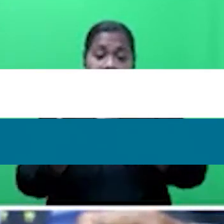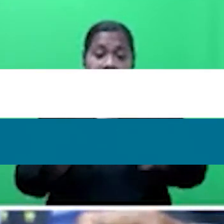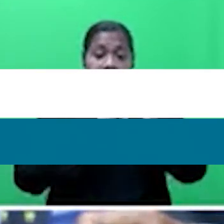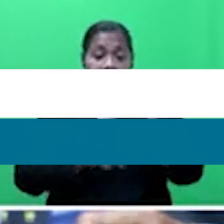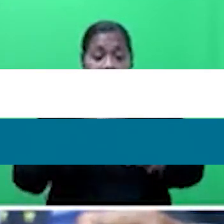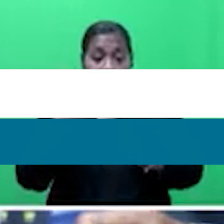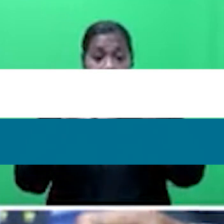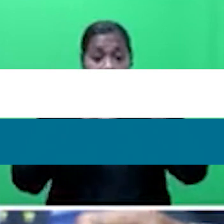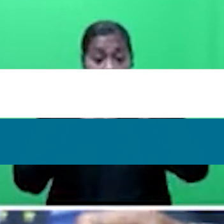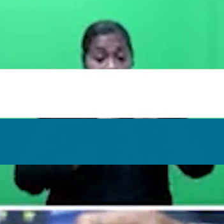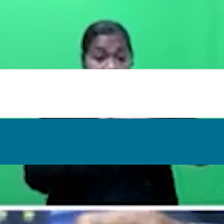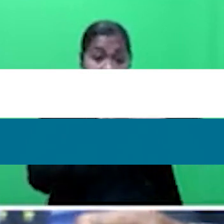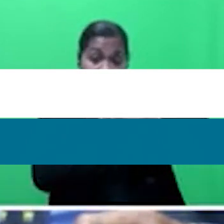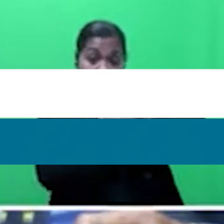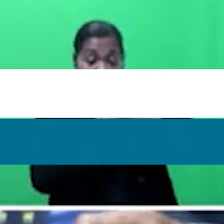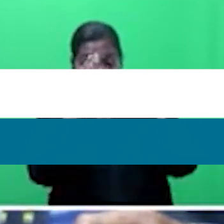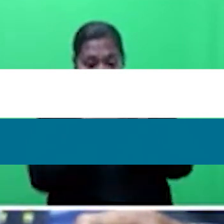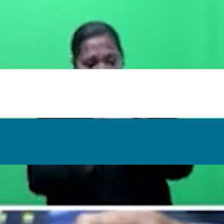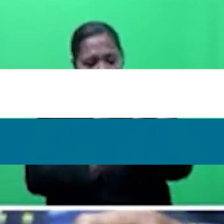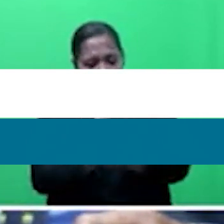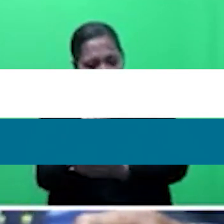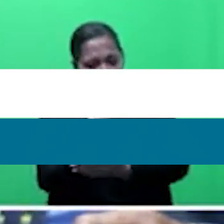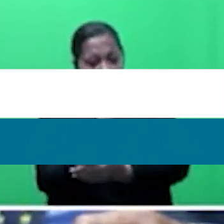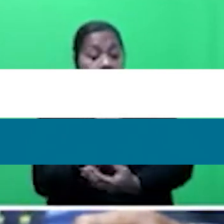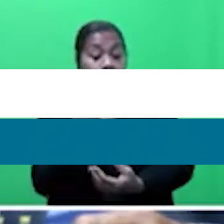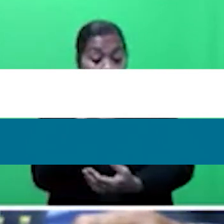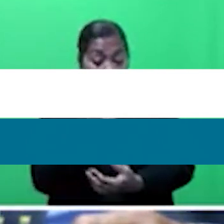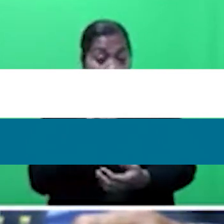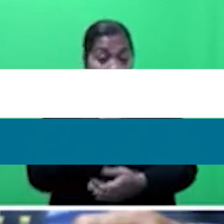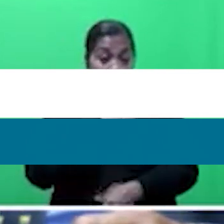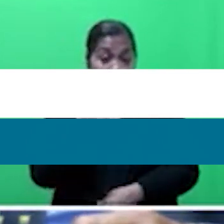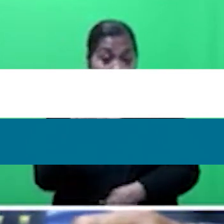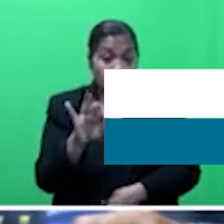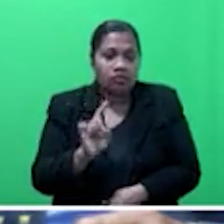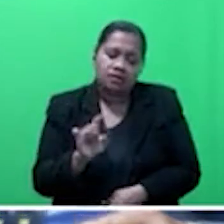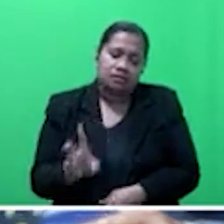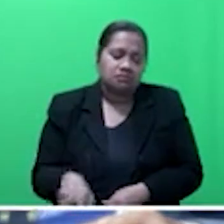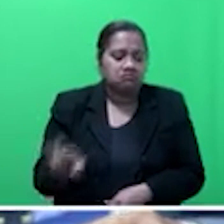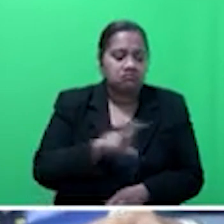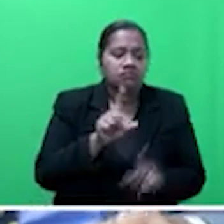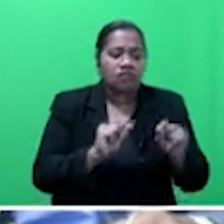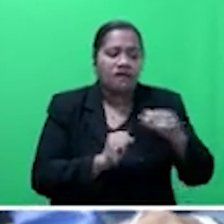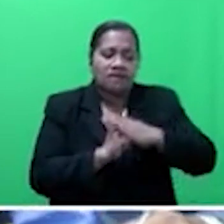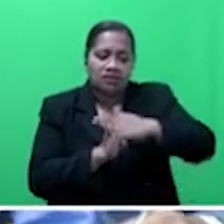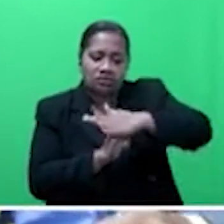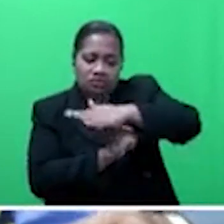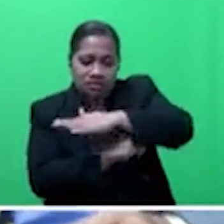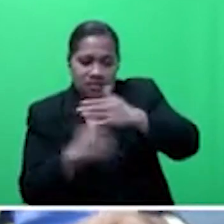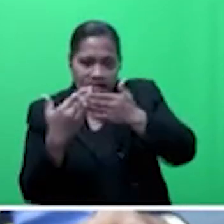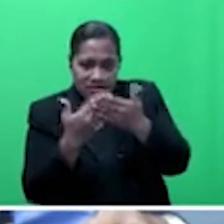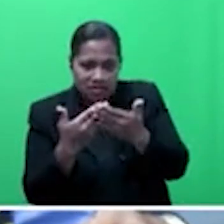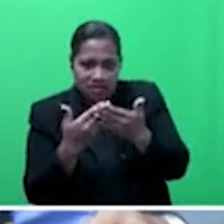students they have to pay for it. So those who can afford this have been taking a foundation study. This is the reason why